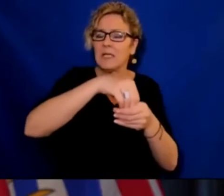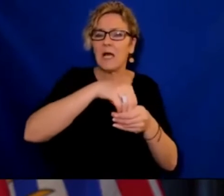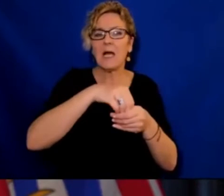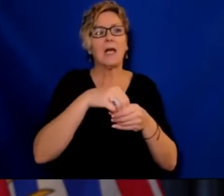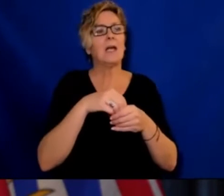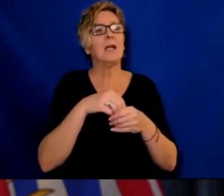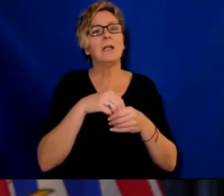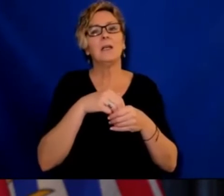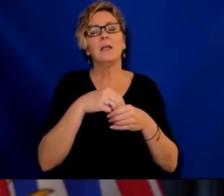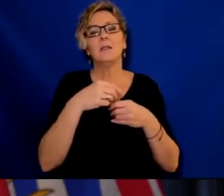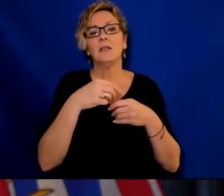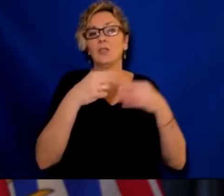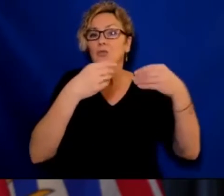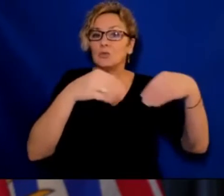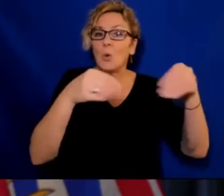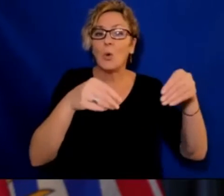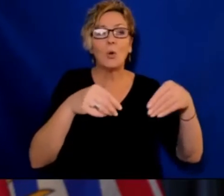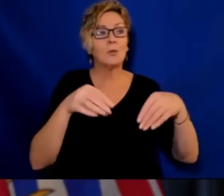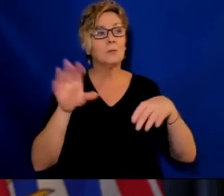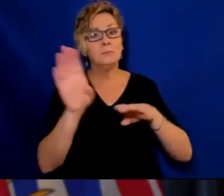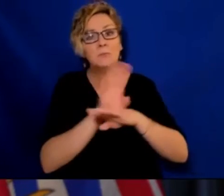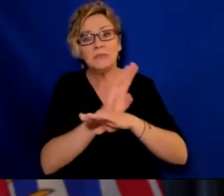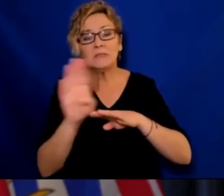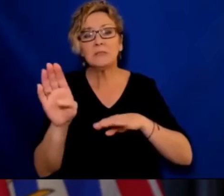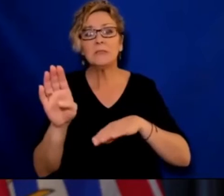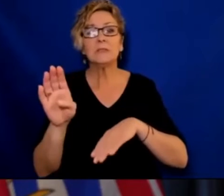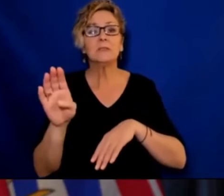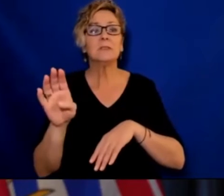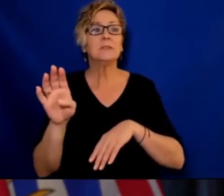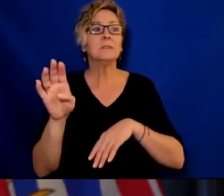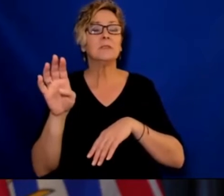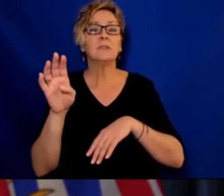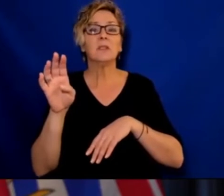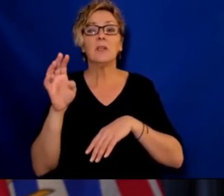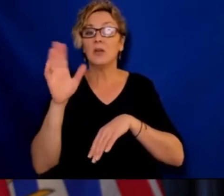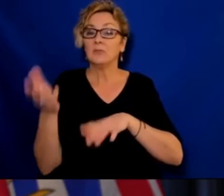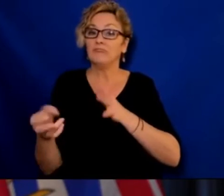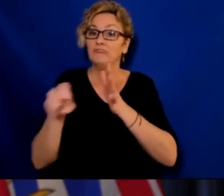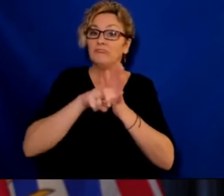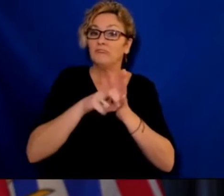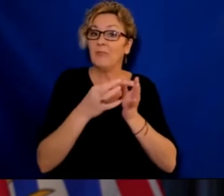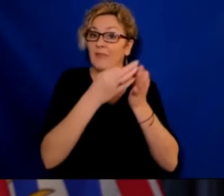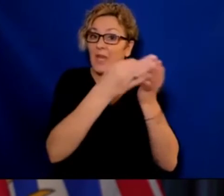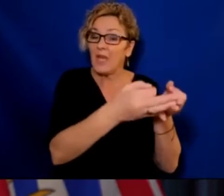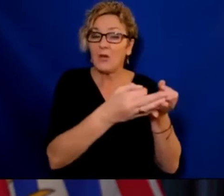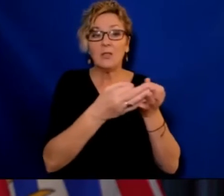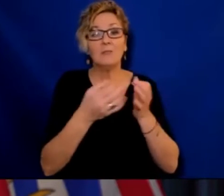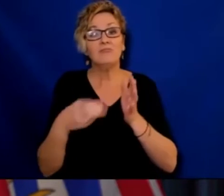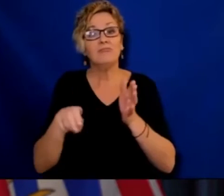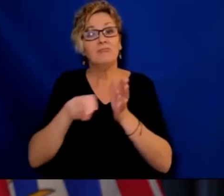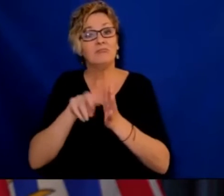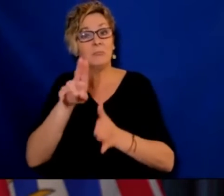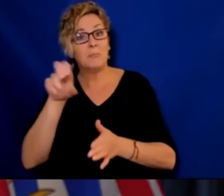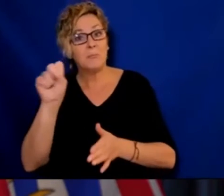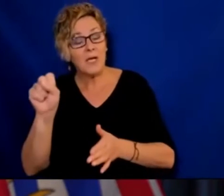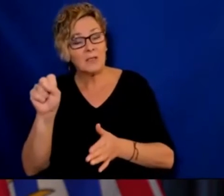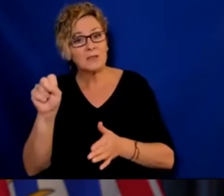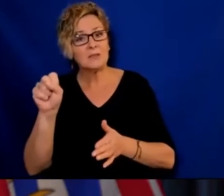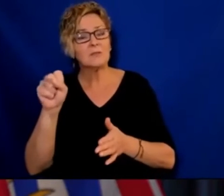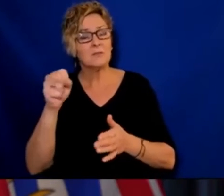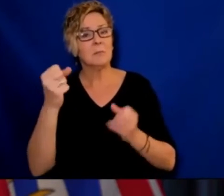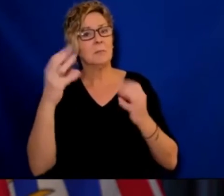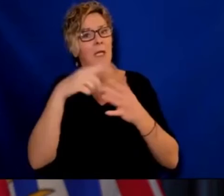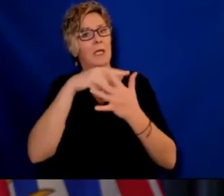when we are around people we don't know and are unable to always maintain our safe distance. This also includes